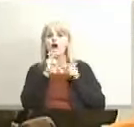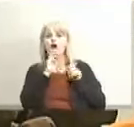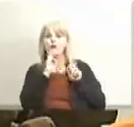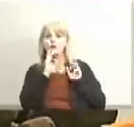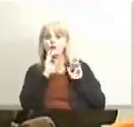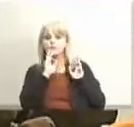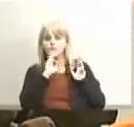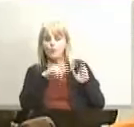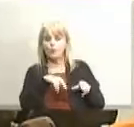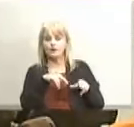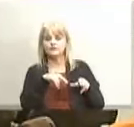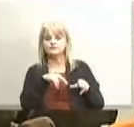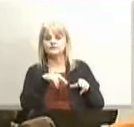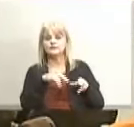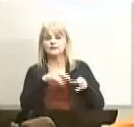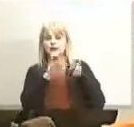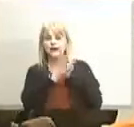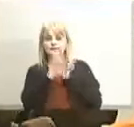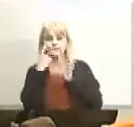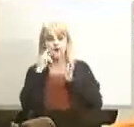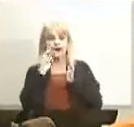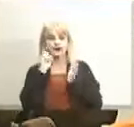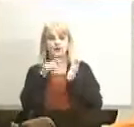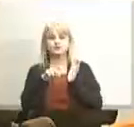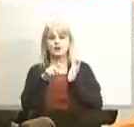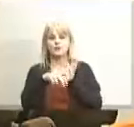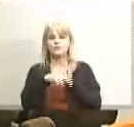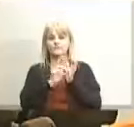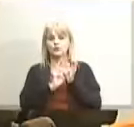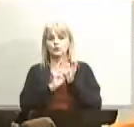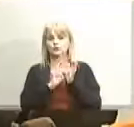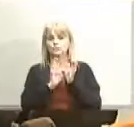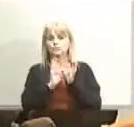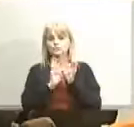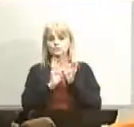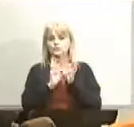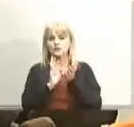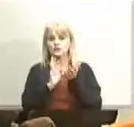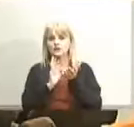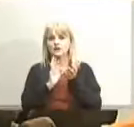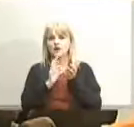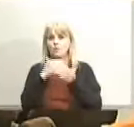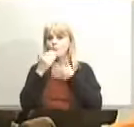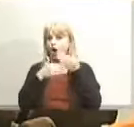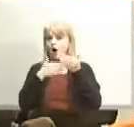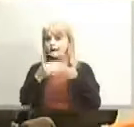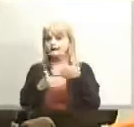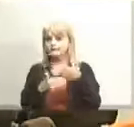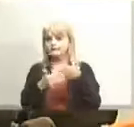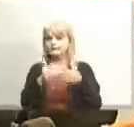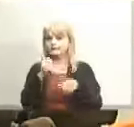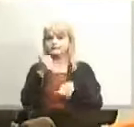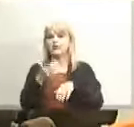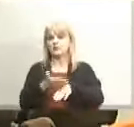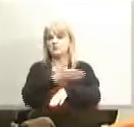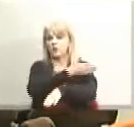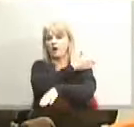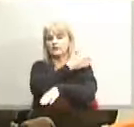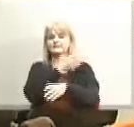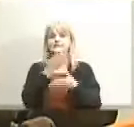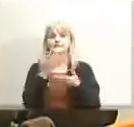um i noticed on the um review of um our progress that 10 of the